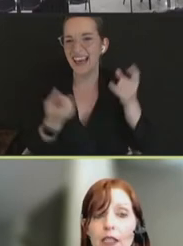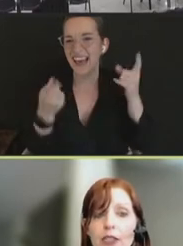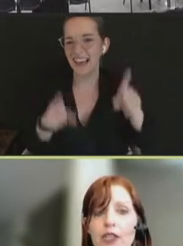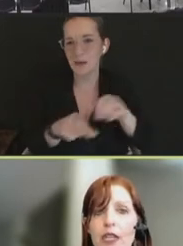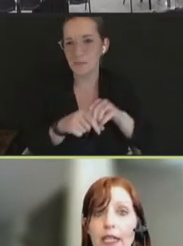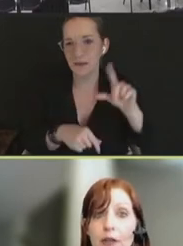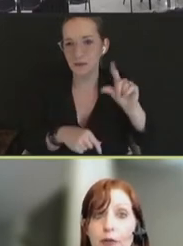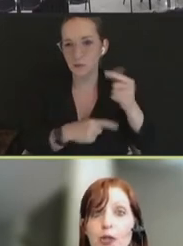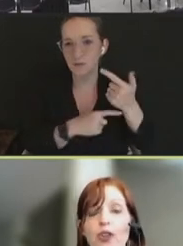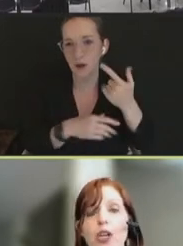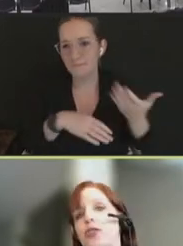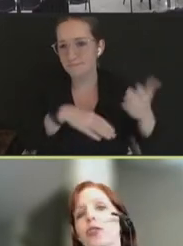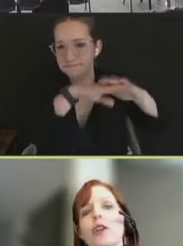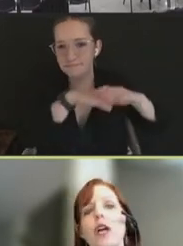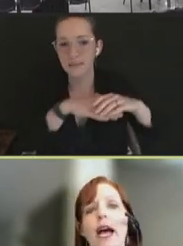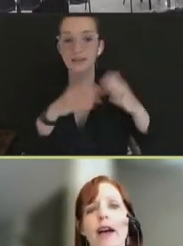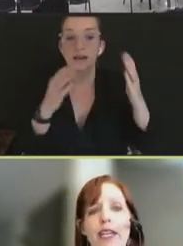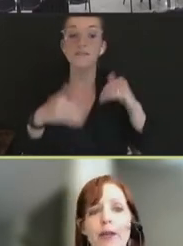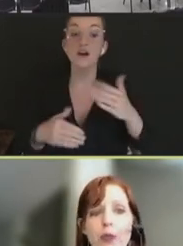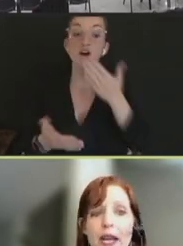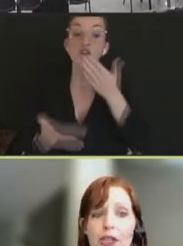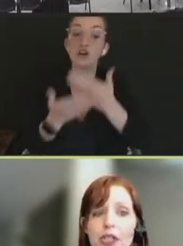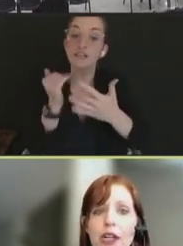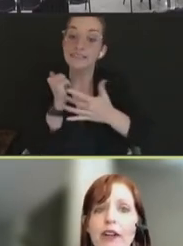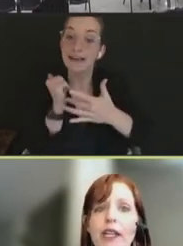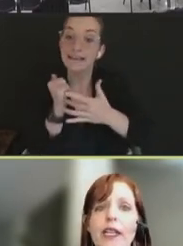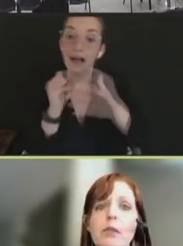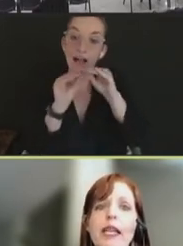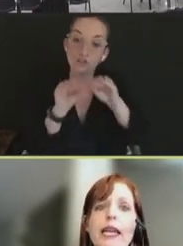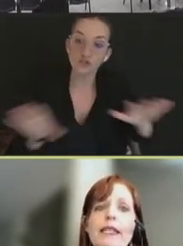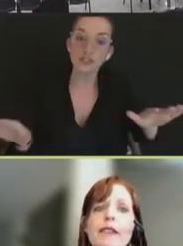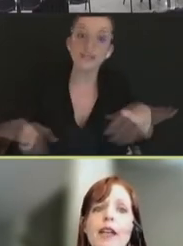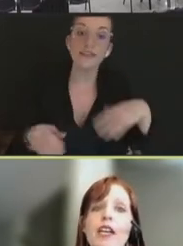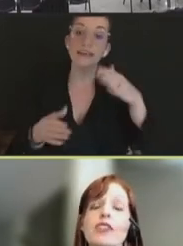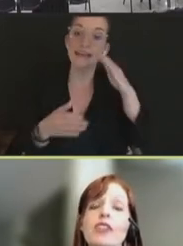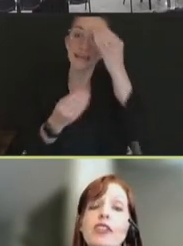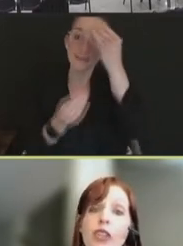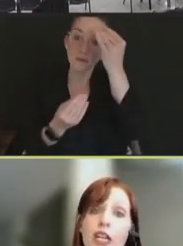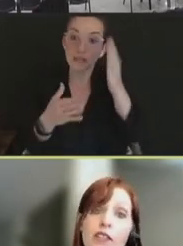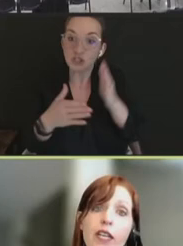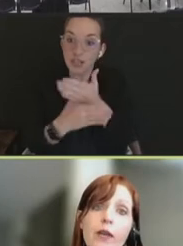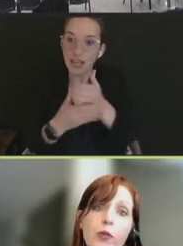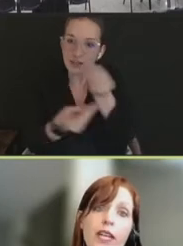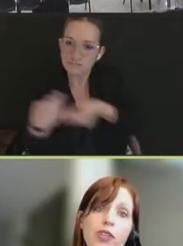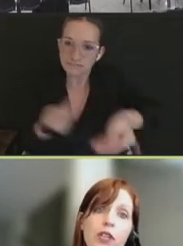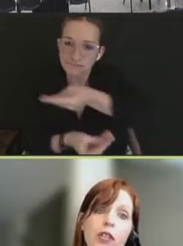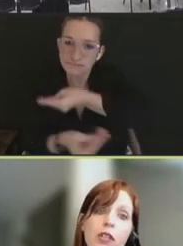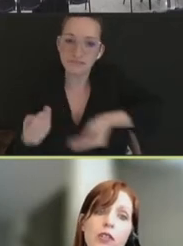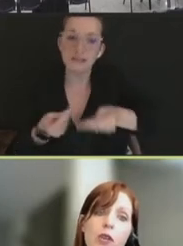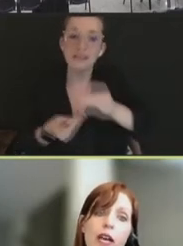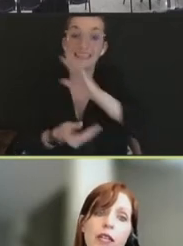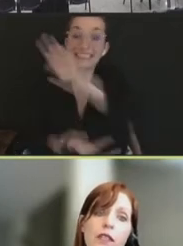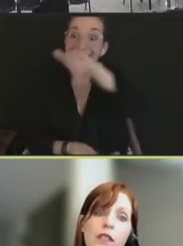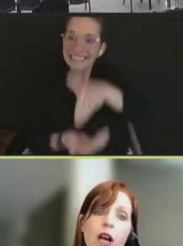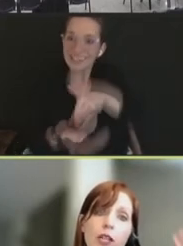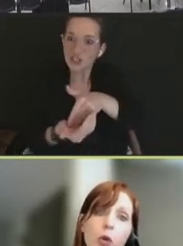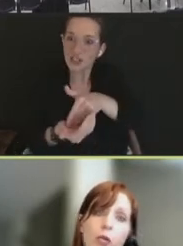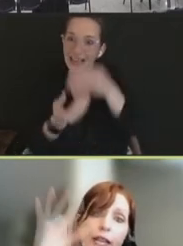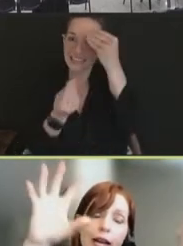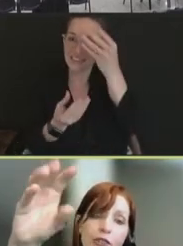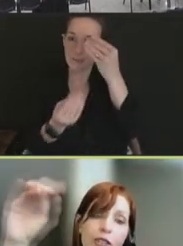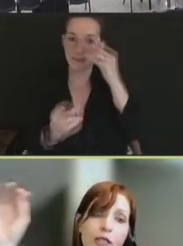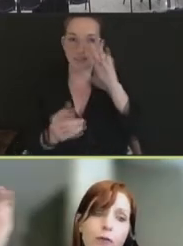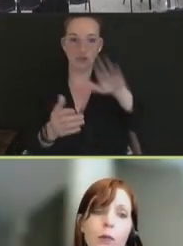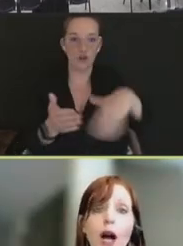technology and infrastructure, having information sharing in place, centralizing information so that it's not